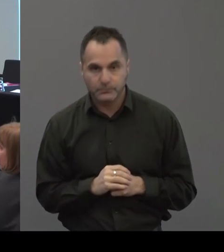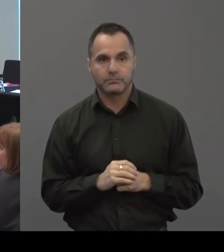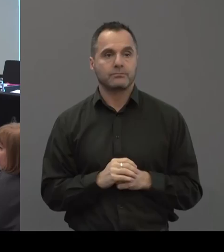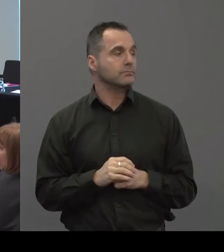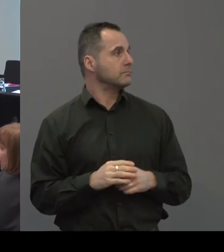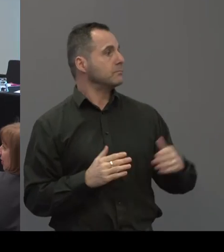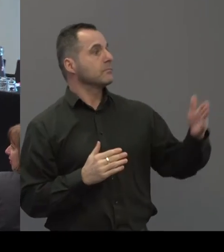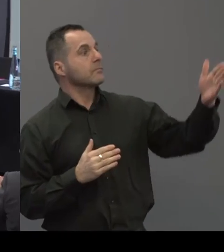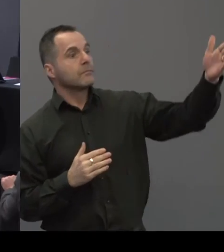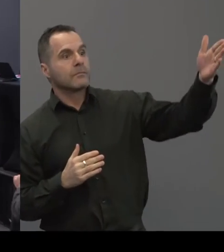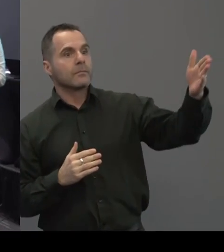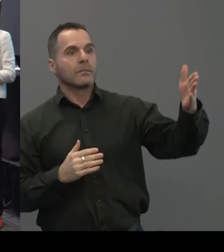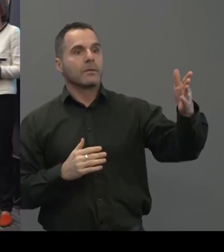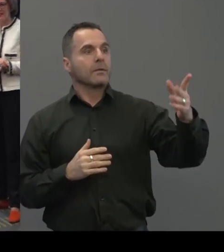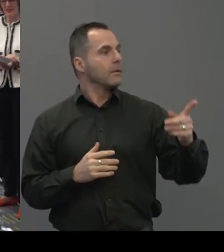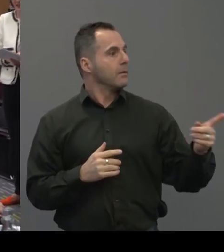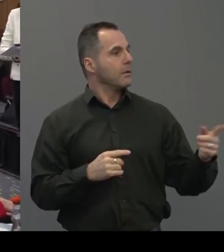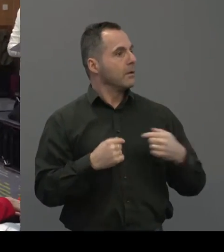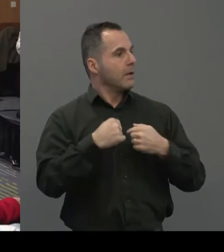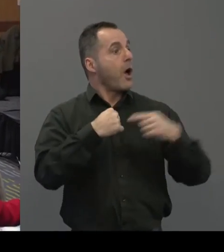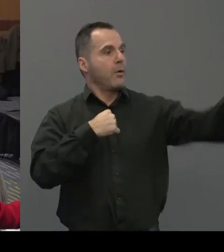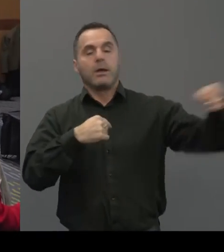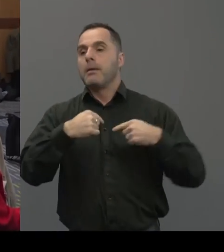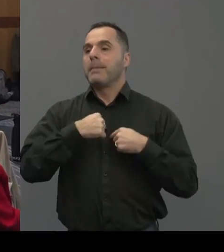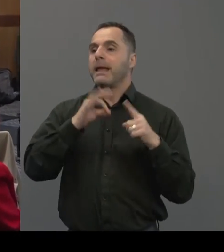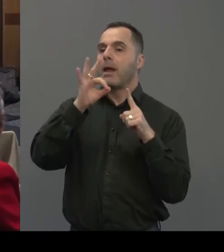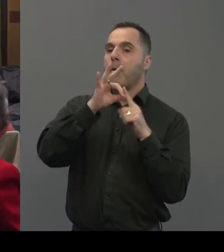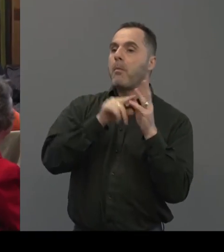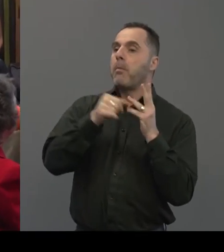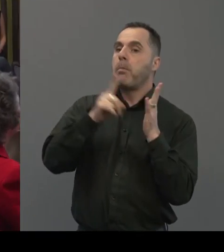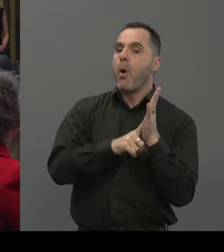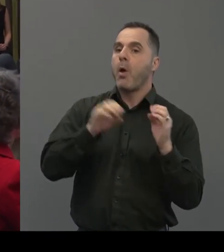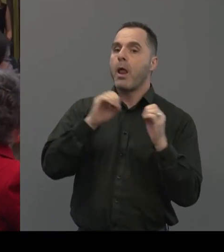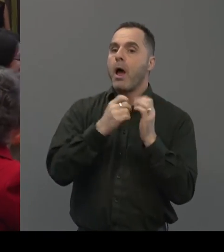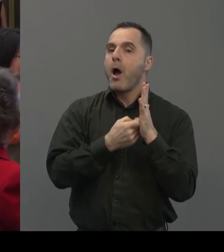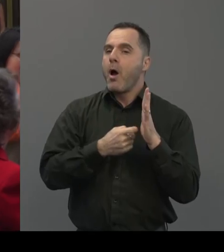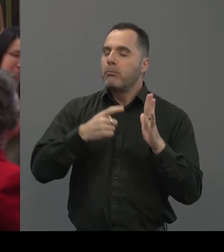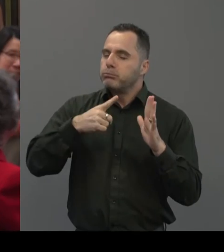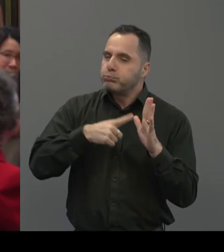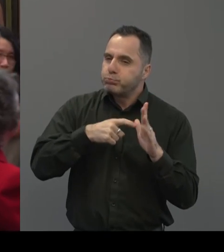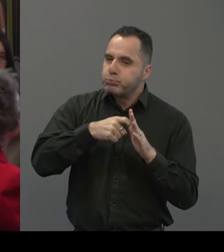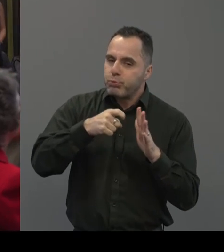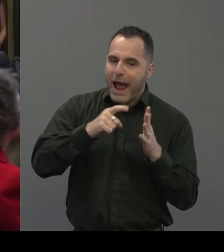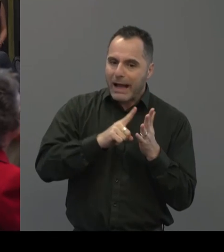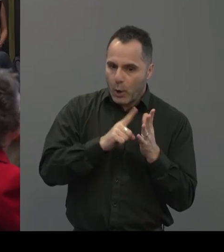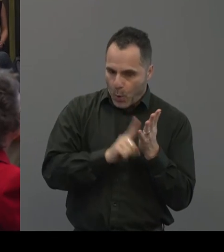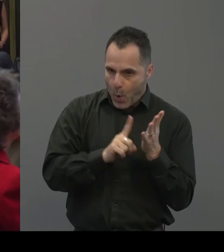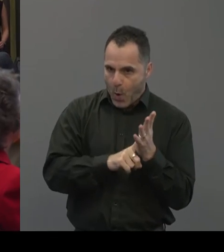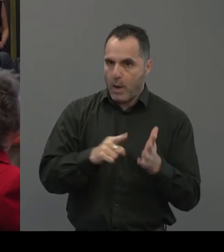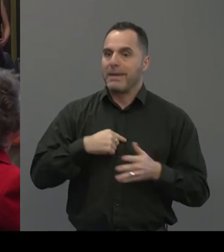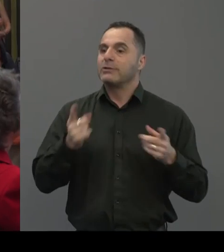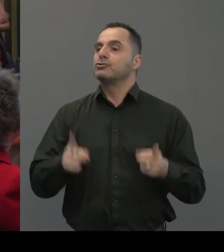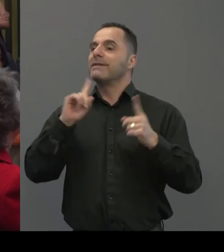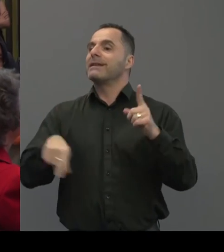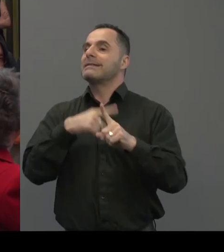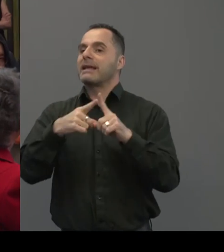Great. Okay. Hi, I'm, um, Paul Breckel, the Chief Executive at, uh, Action on Hearing Loss. Um, just had a question, um, about, sort of, the efficacy